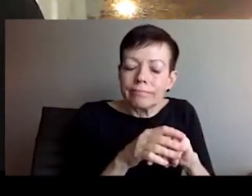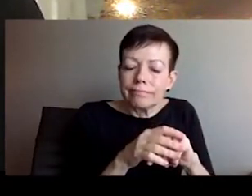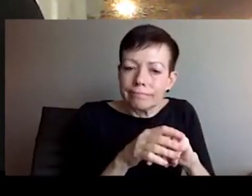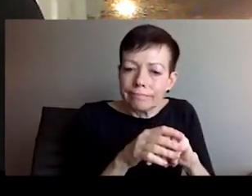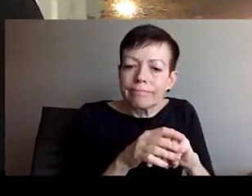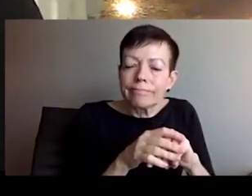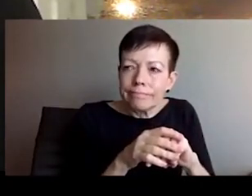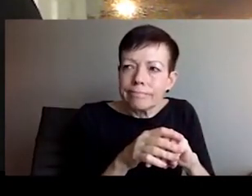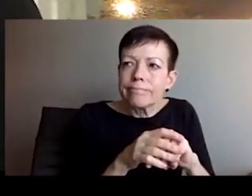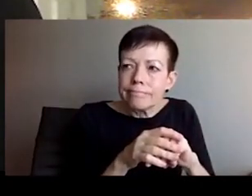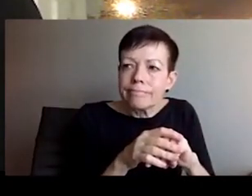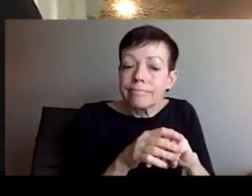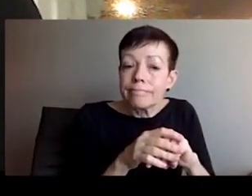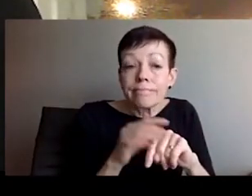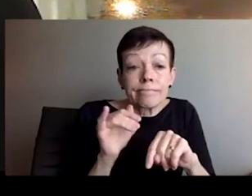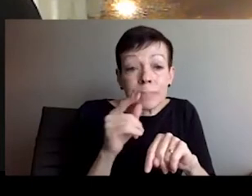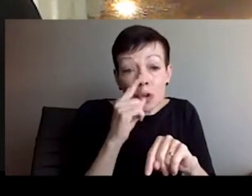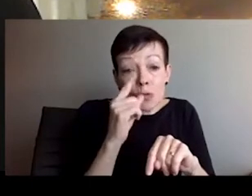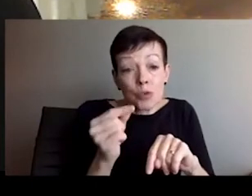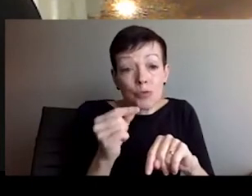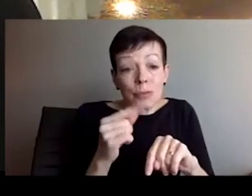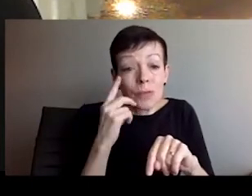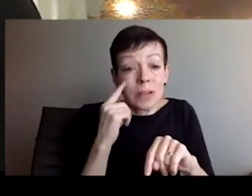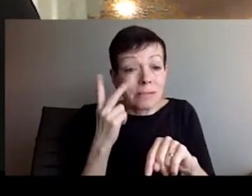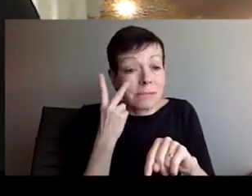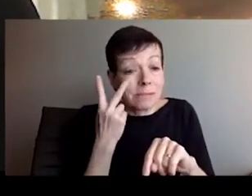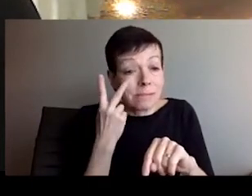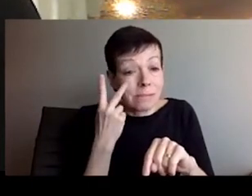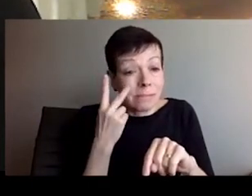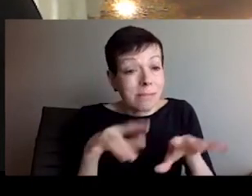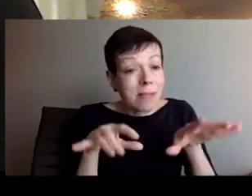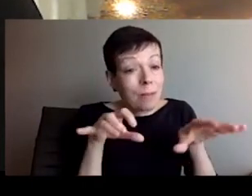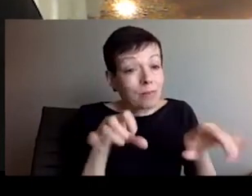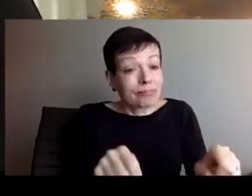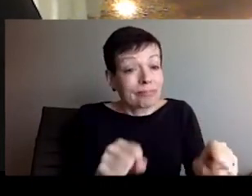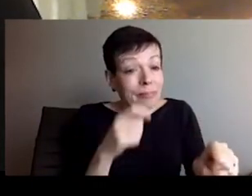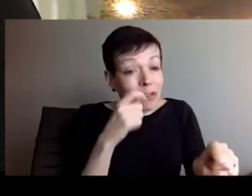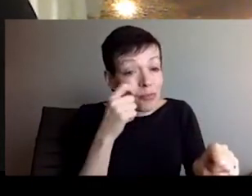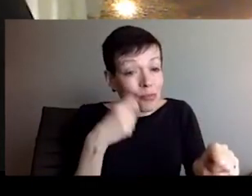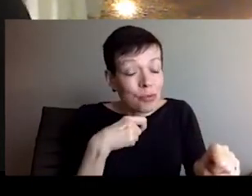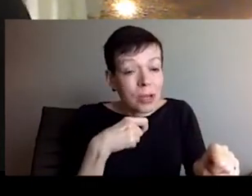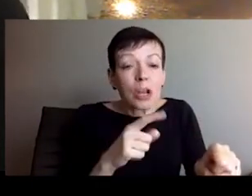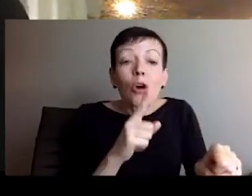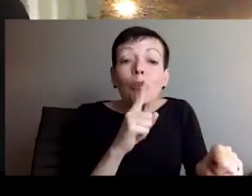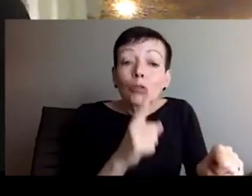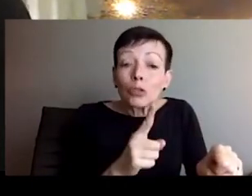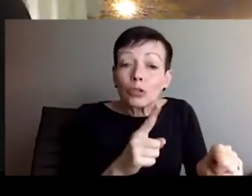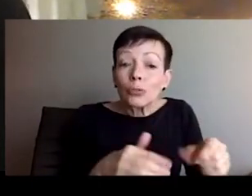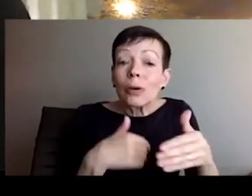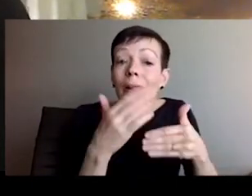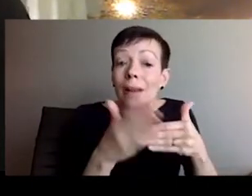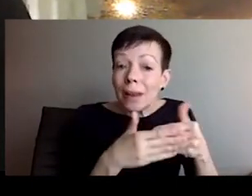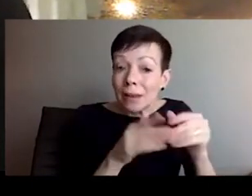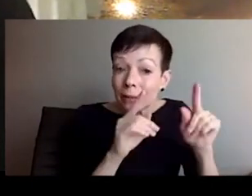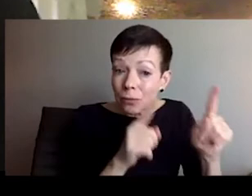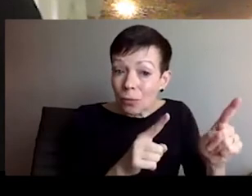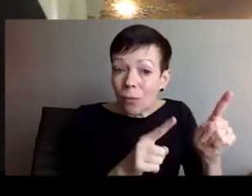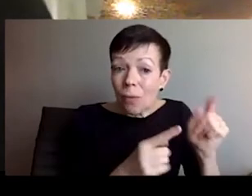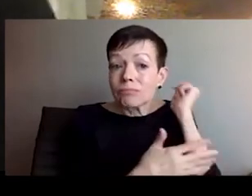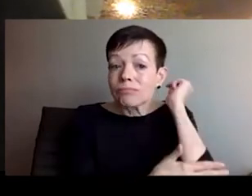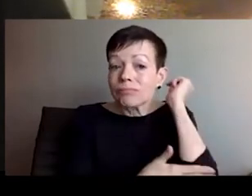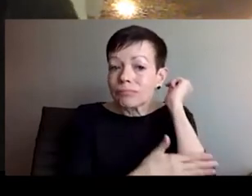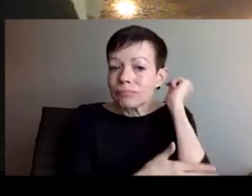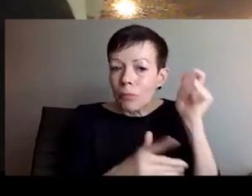and it has no control. And if Ukraine will be not provided with enough of support